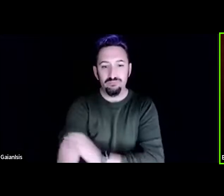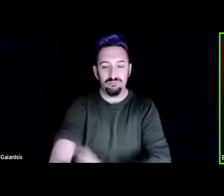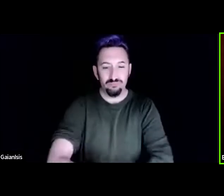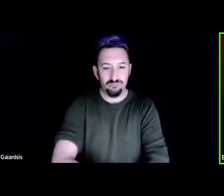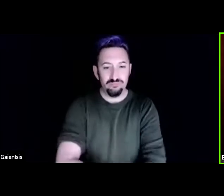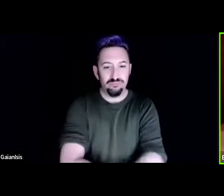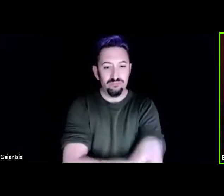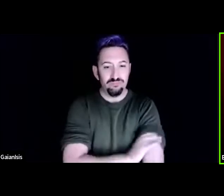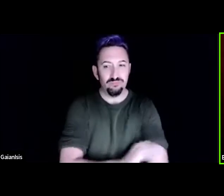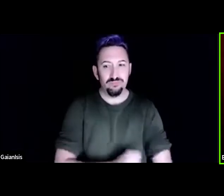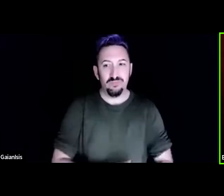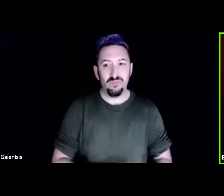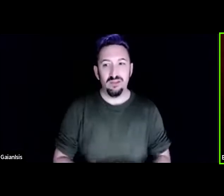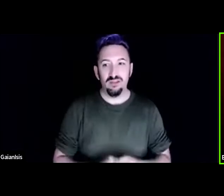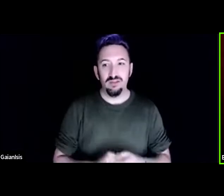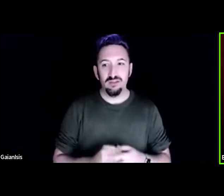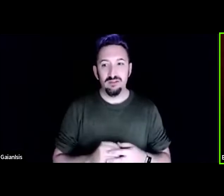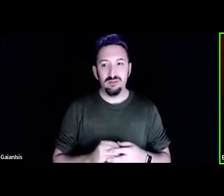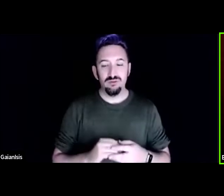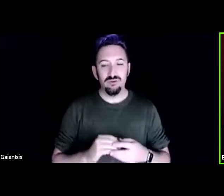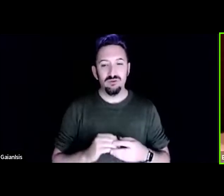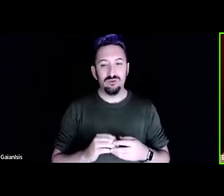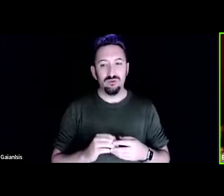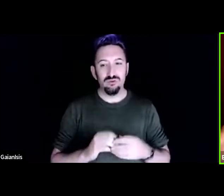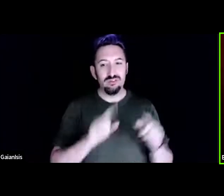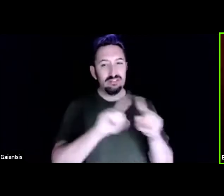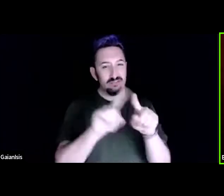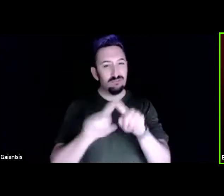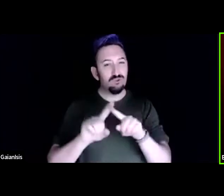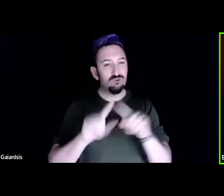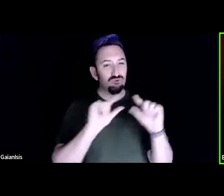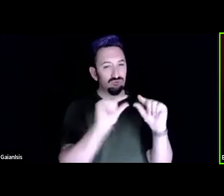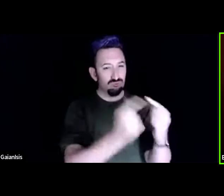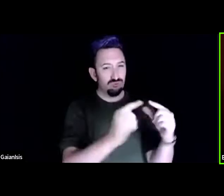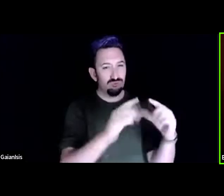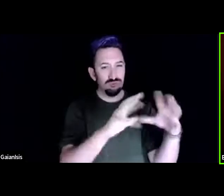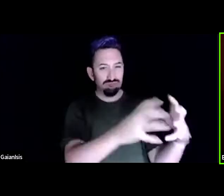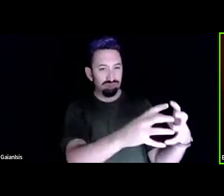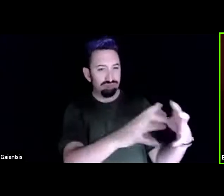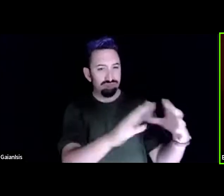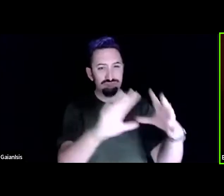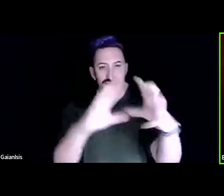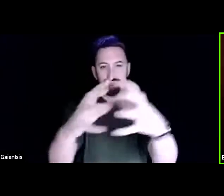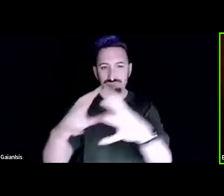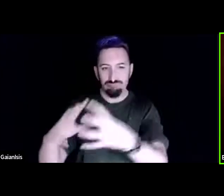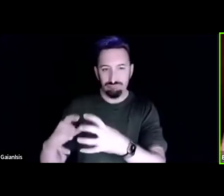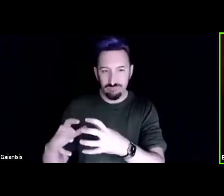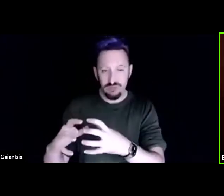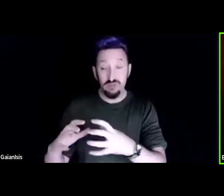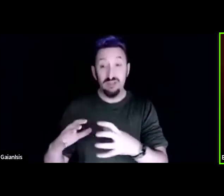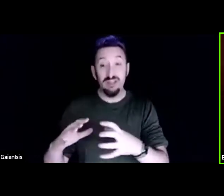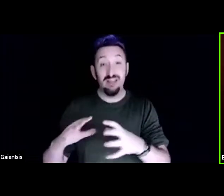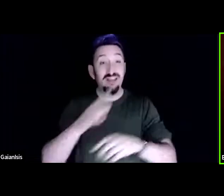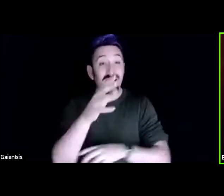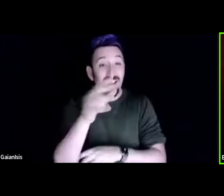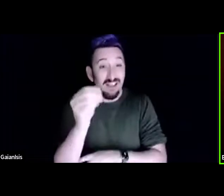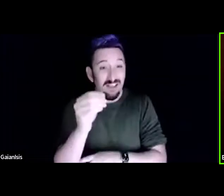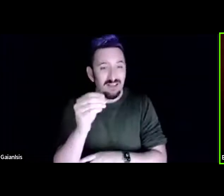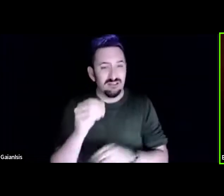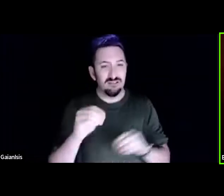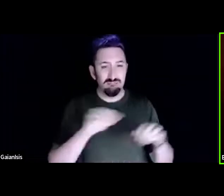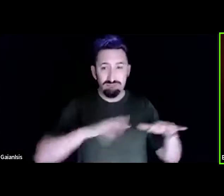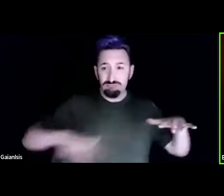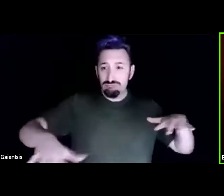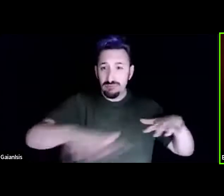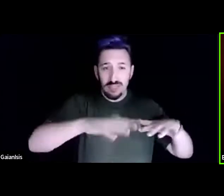So it's bringing together groups of people, but figuring out how to have a diverse community, whether it's inviting a deaf community in and finding